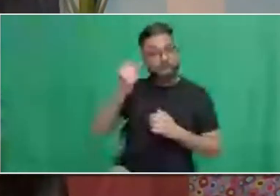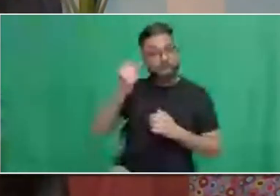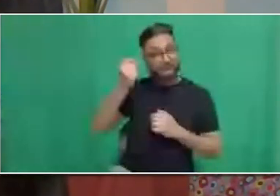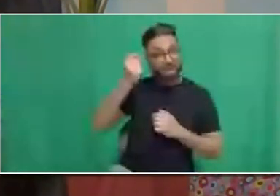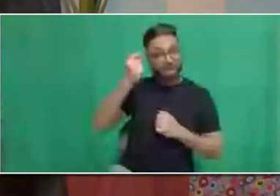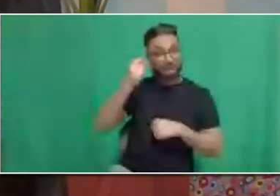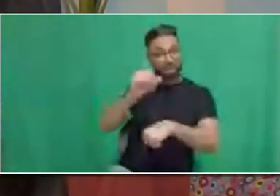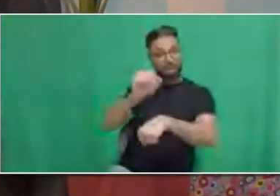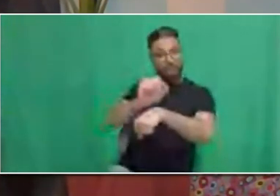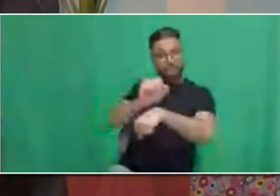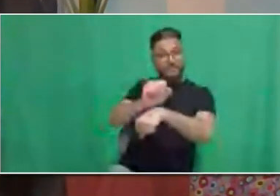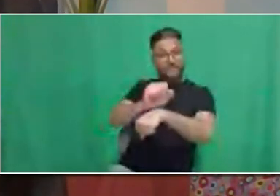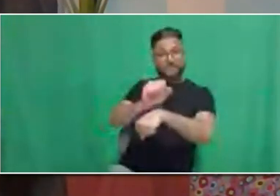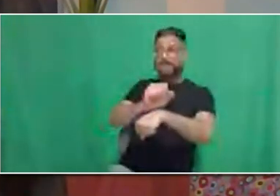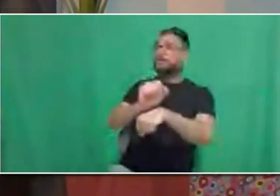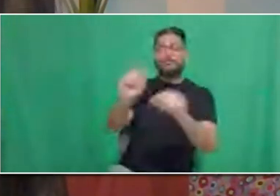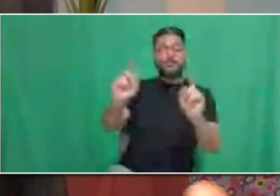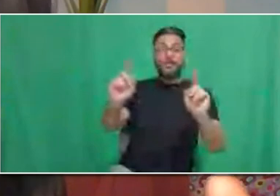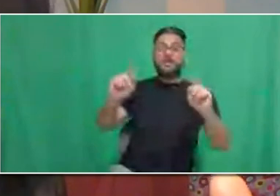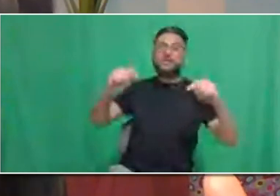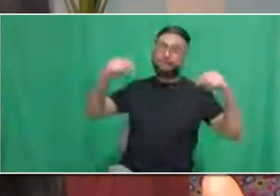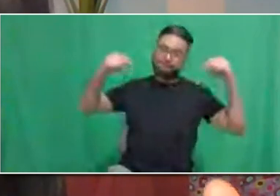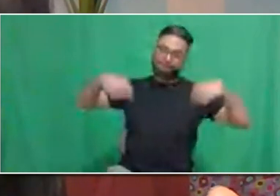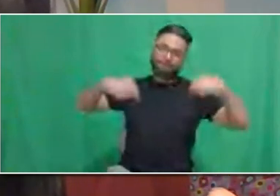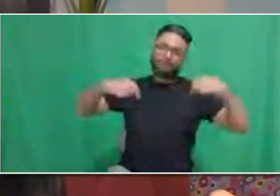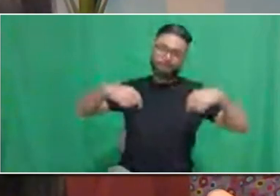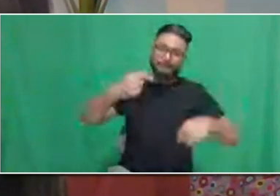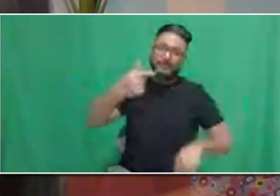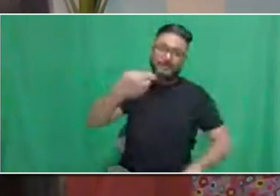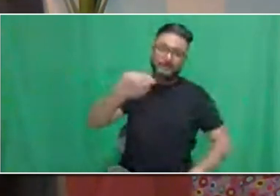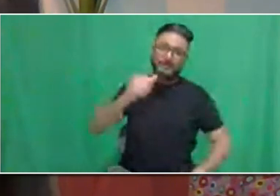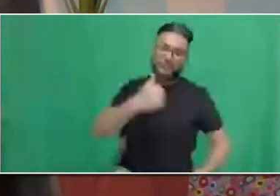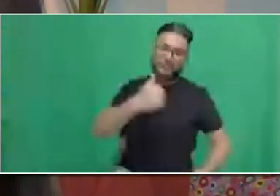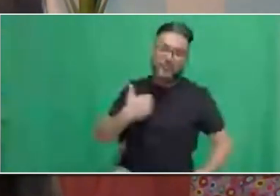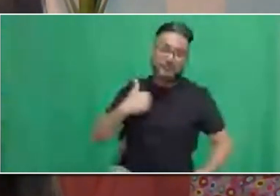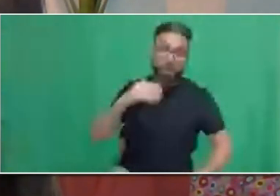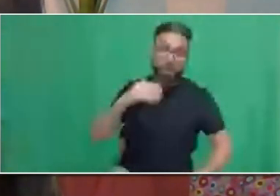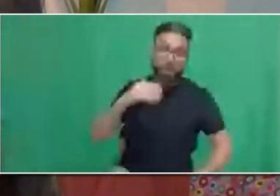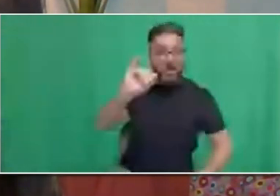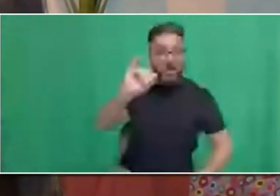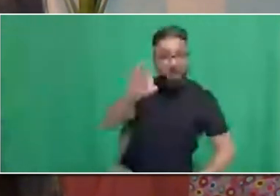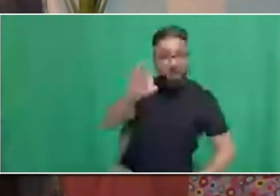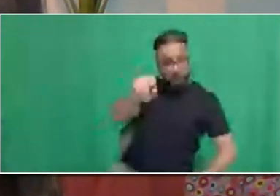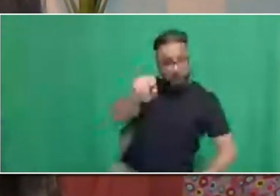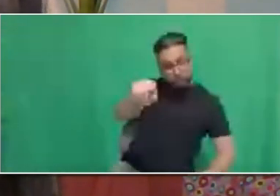qualifications, you're eligible to apply for that position, regardless of what your address is.